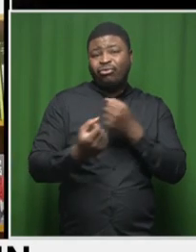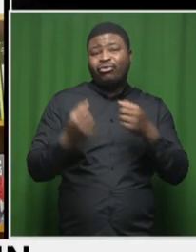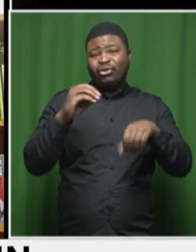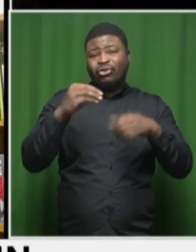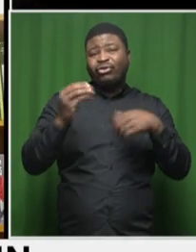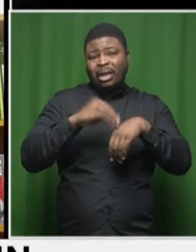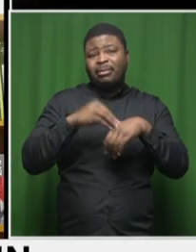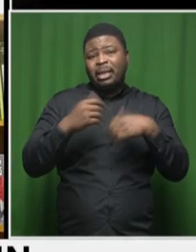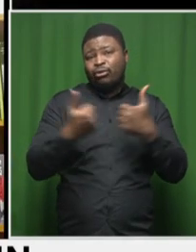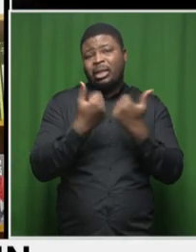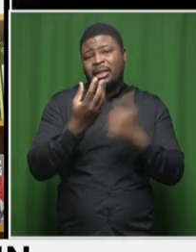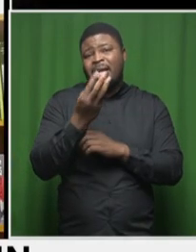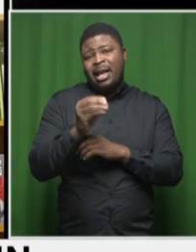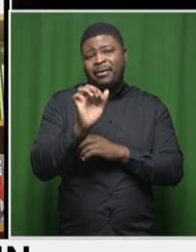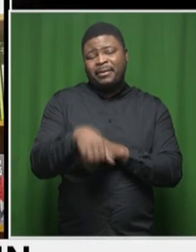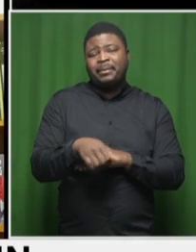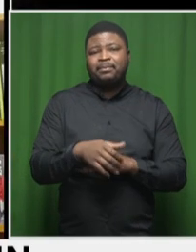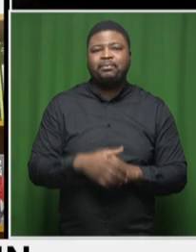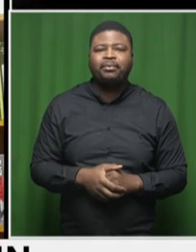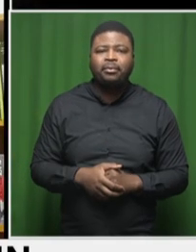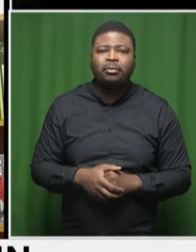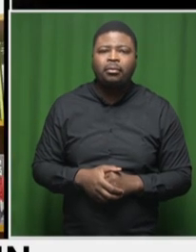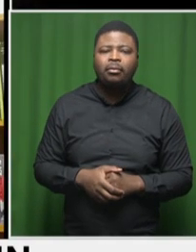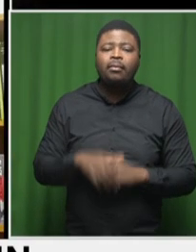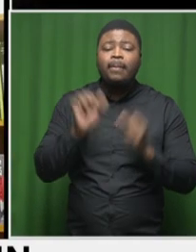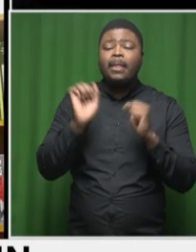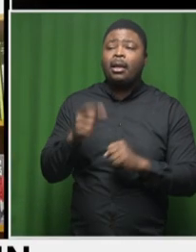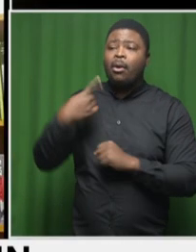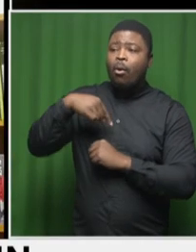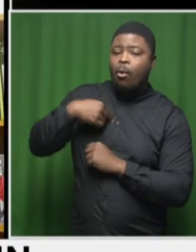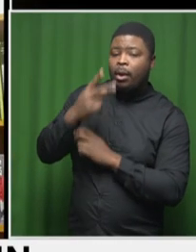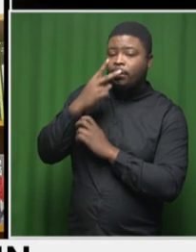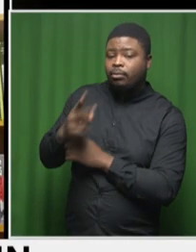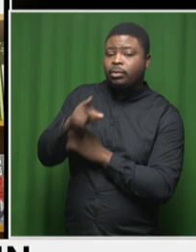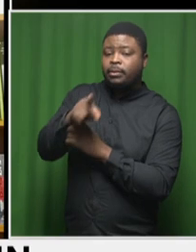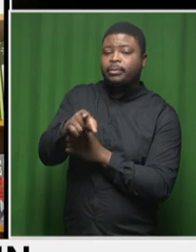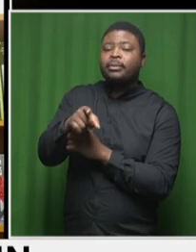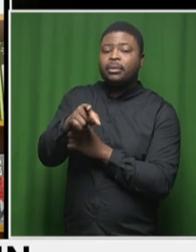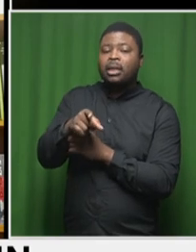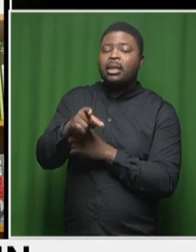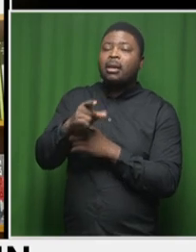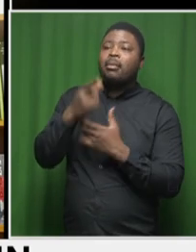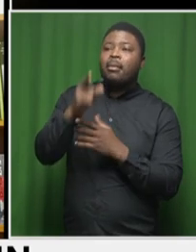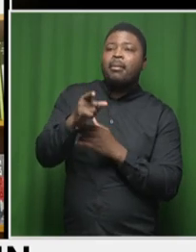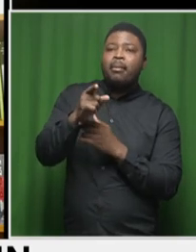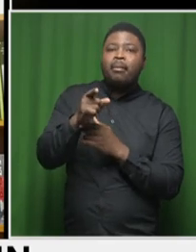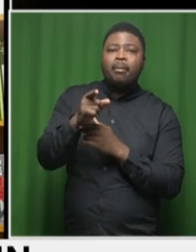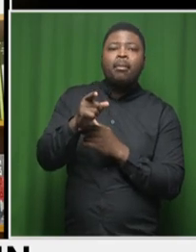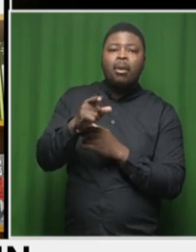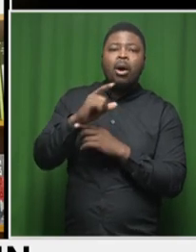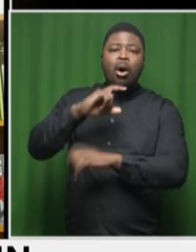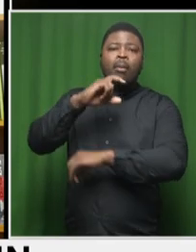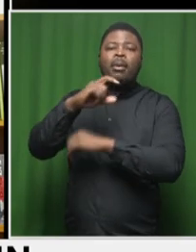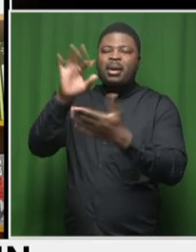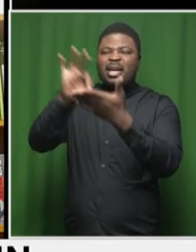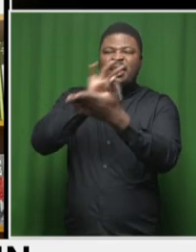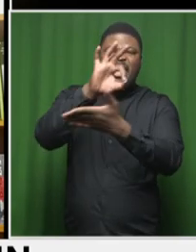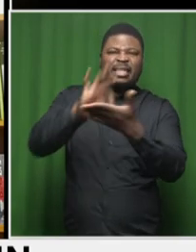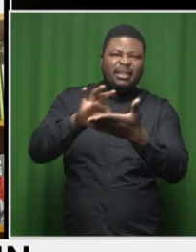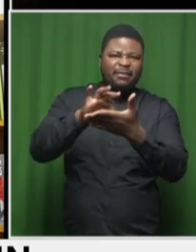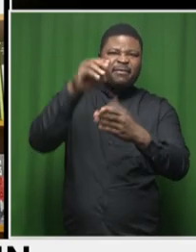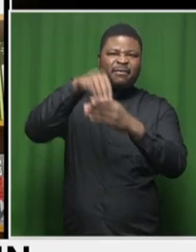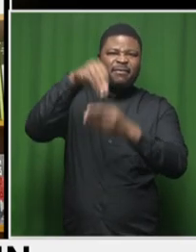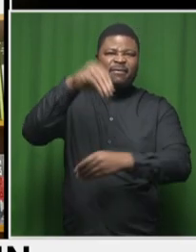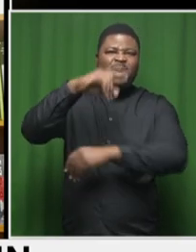saw what was happening in the lead up to the elective conferences. I mean, it was, it was an